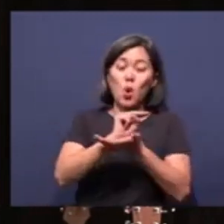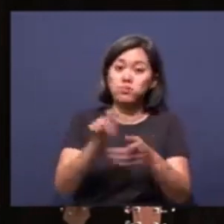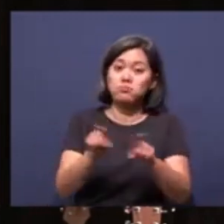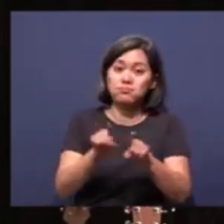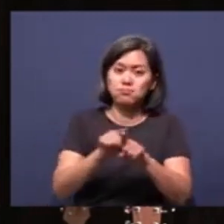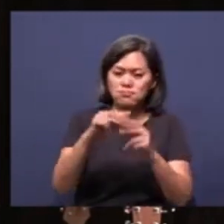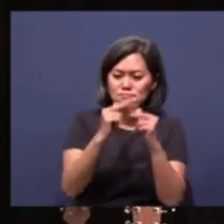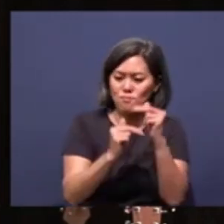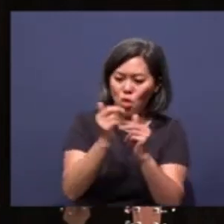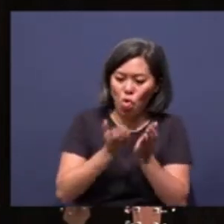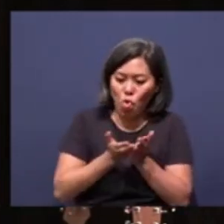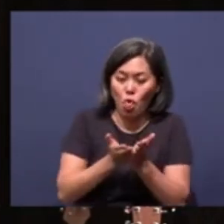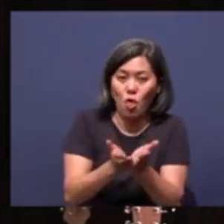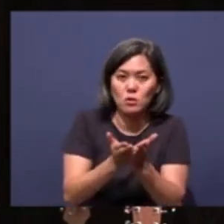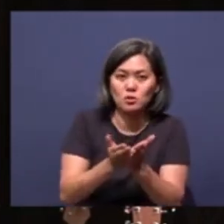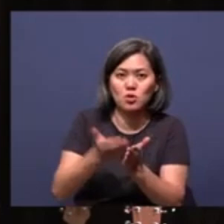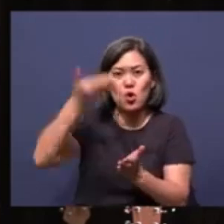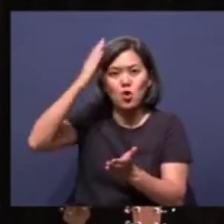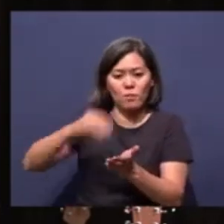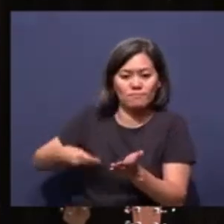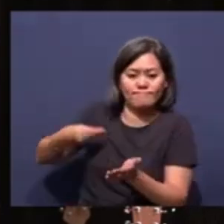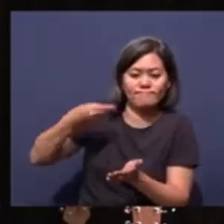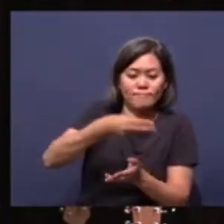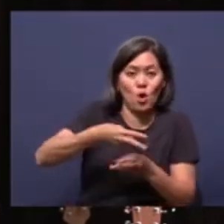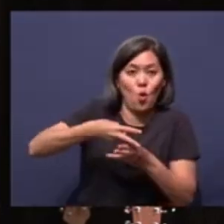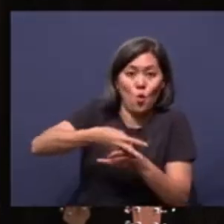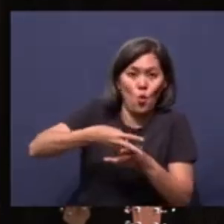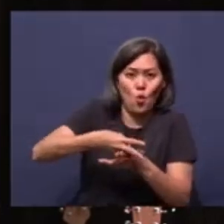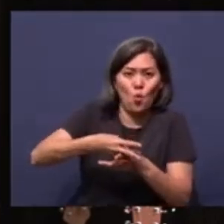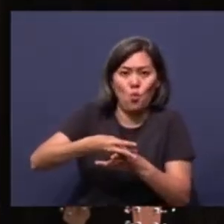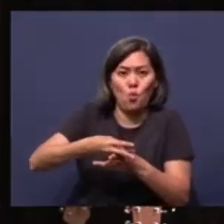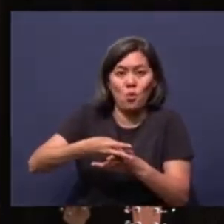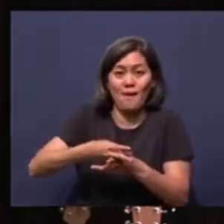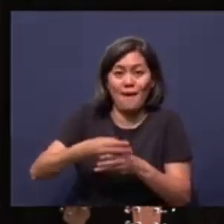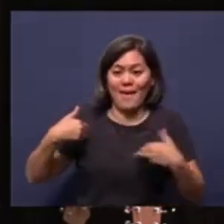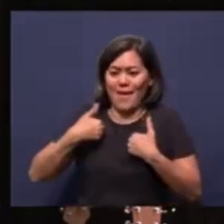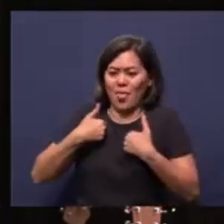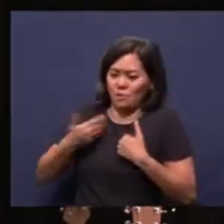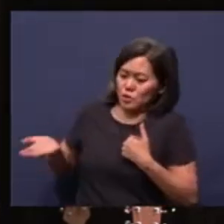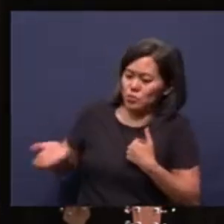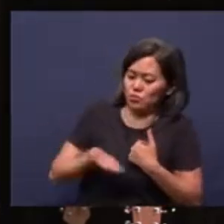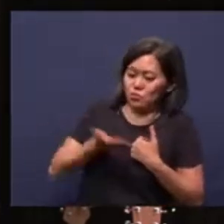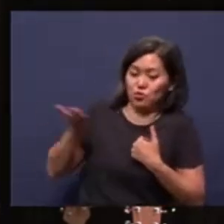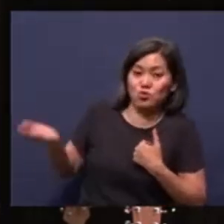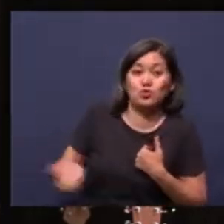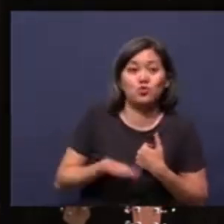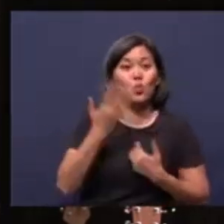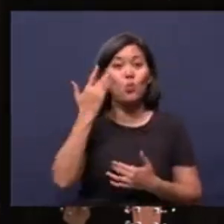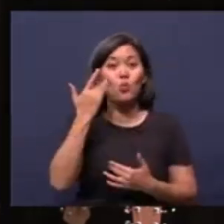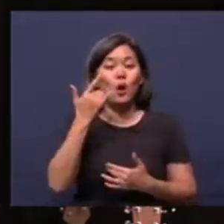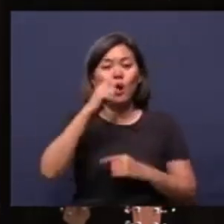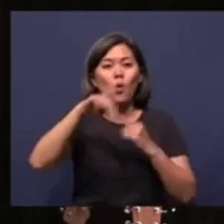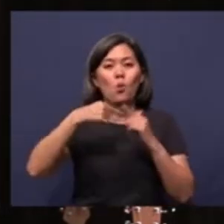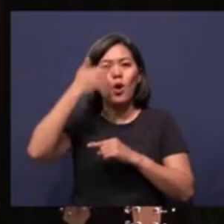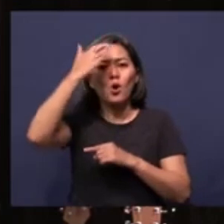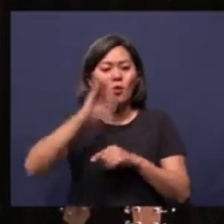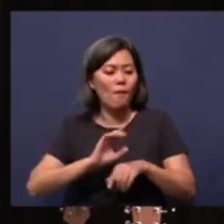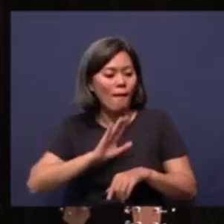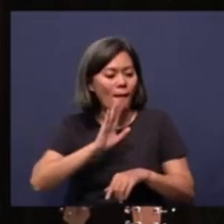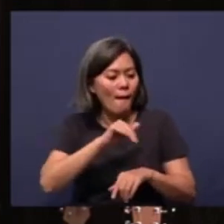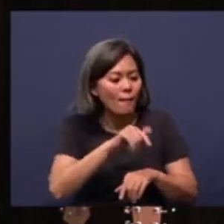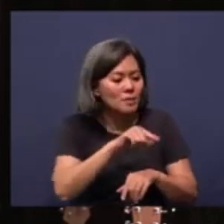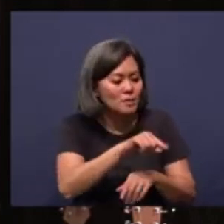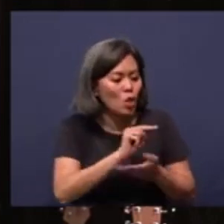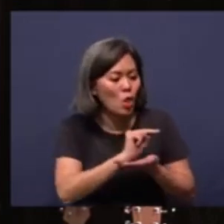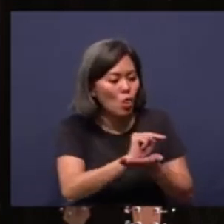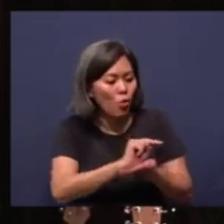ark, God provided the wood. God even brought the animals to Noah. Why? When God asked Noah to partner